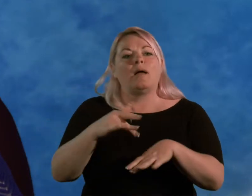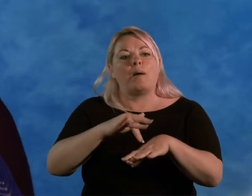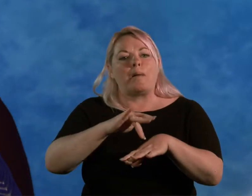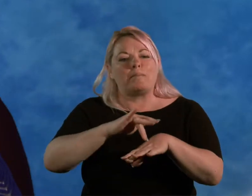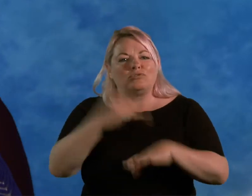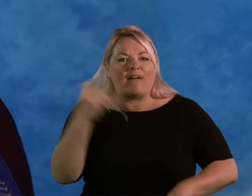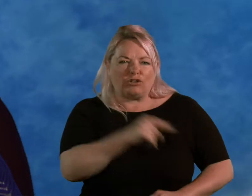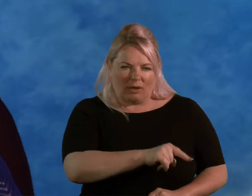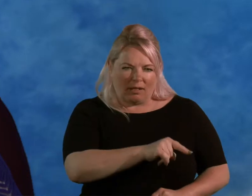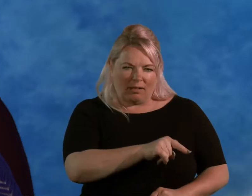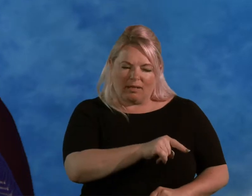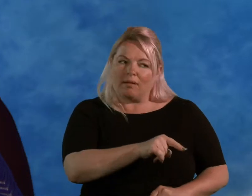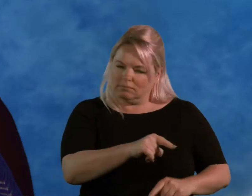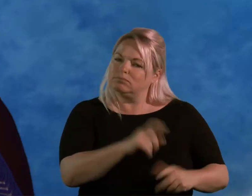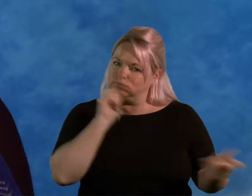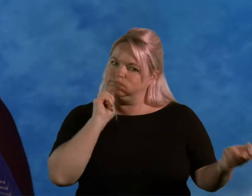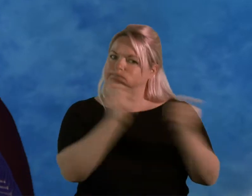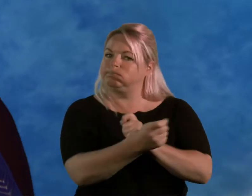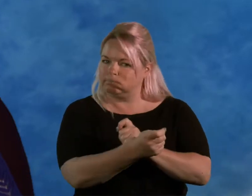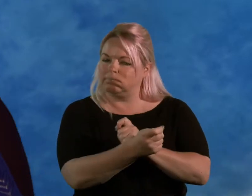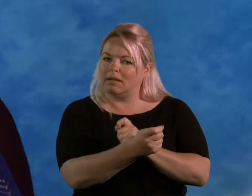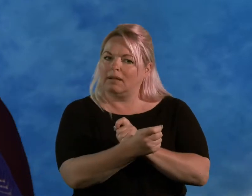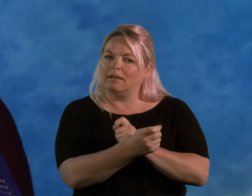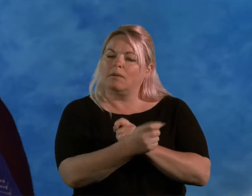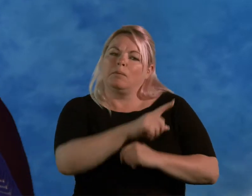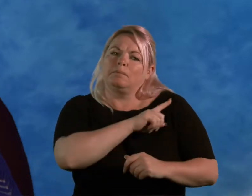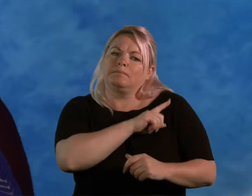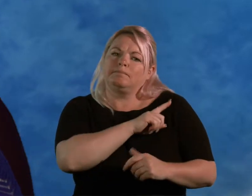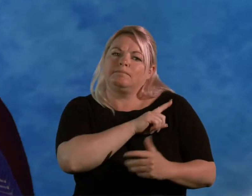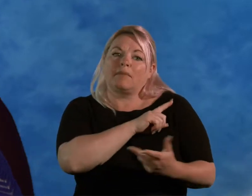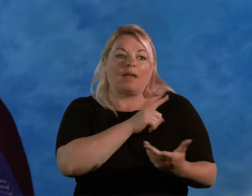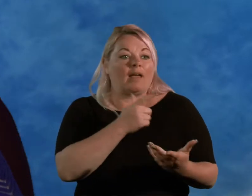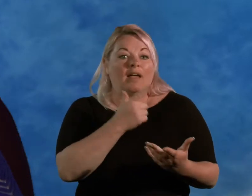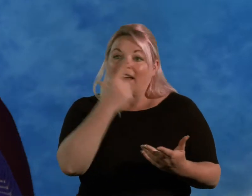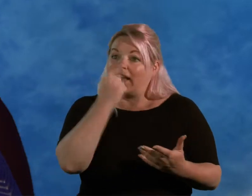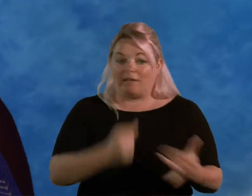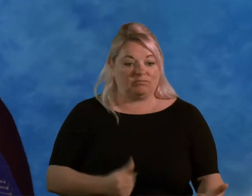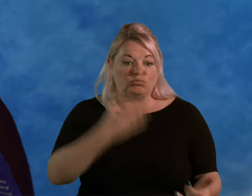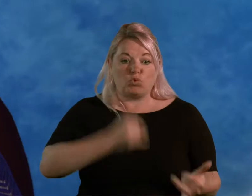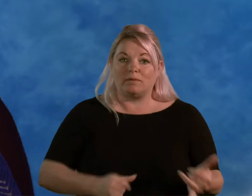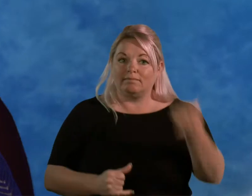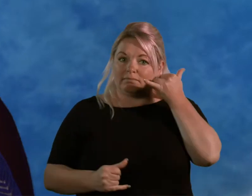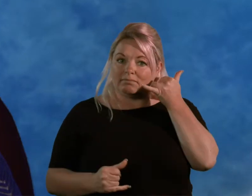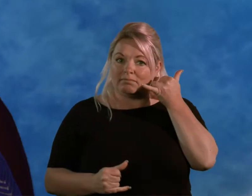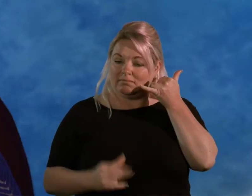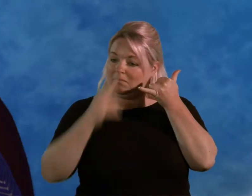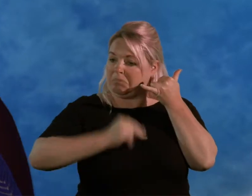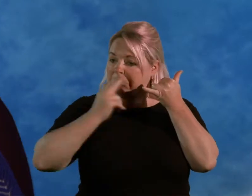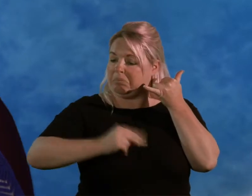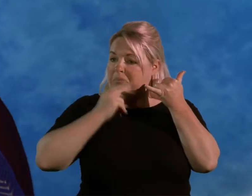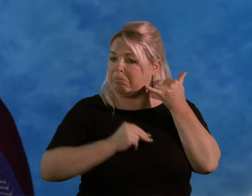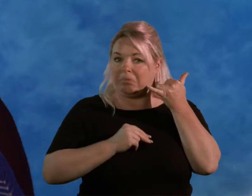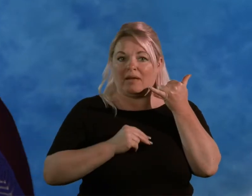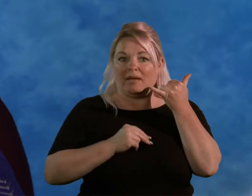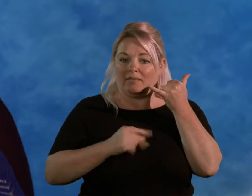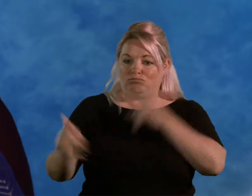that's where the difference has made, in terms of, I can pick up a phone, and I don't think about it. I can do